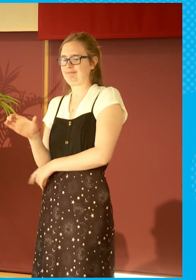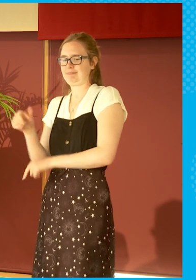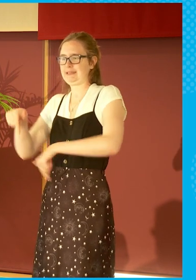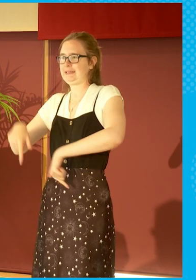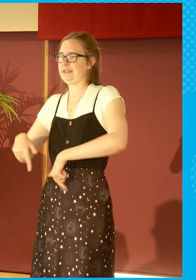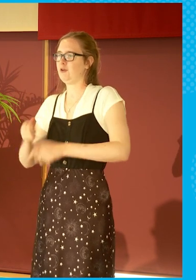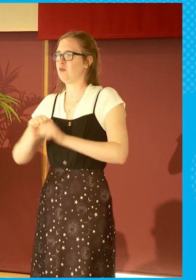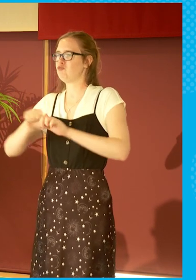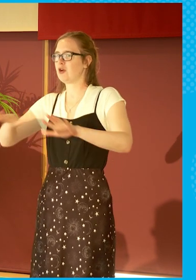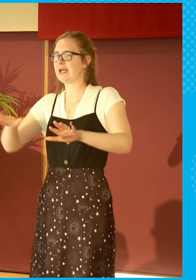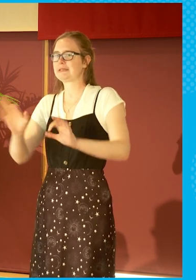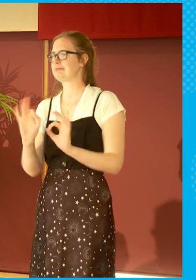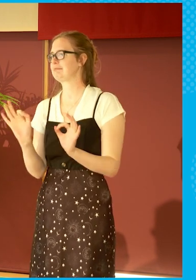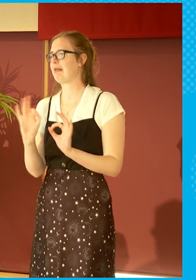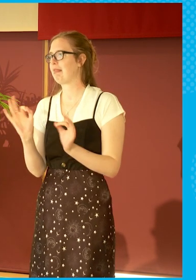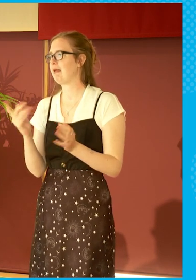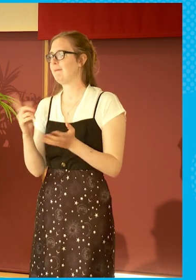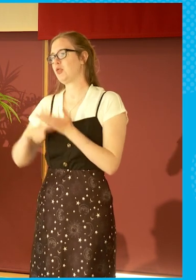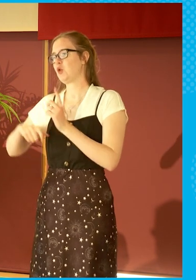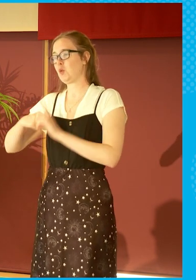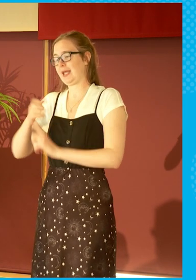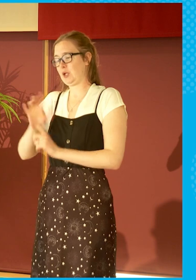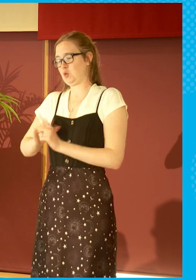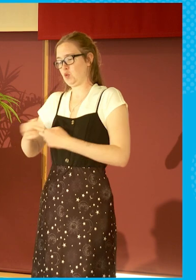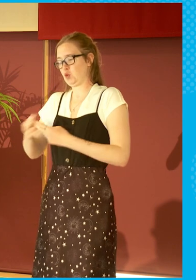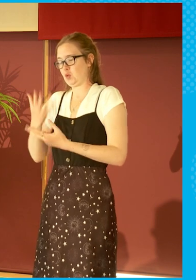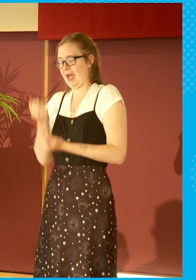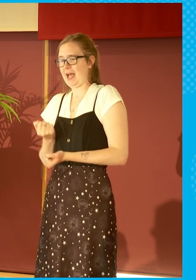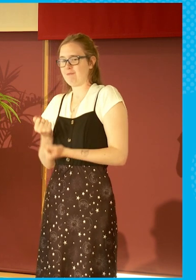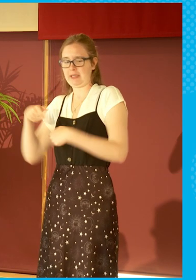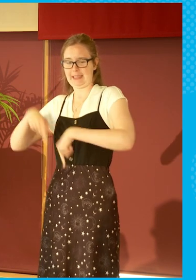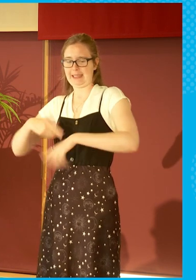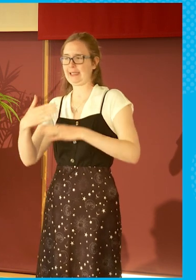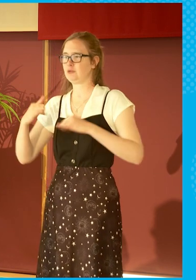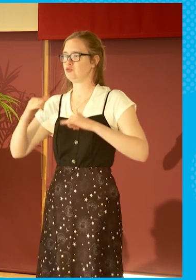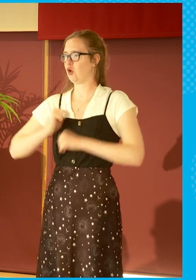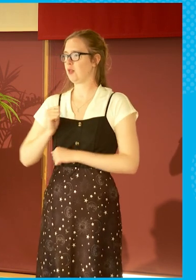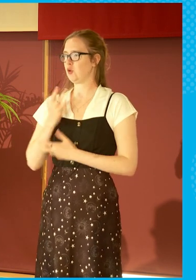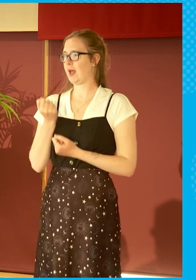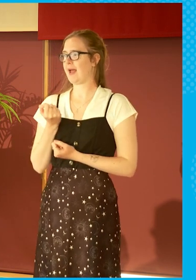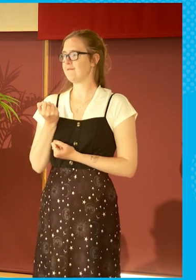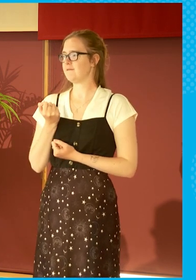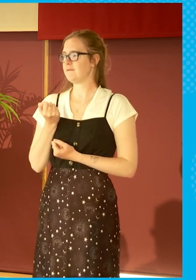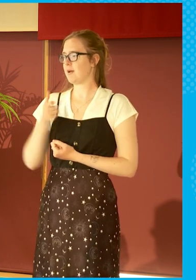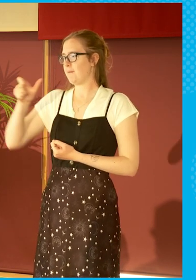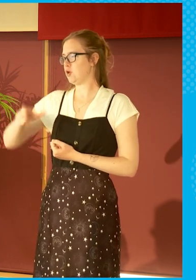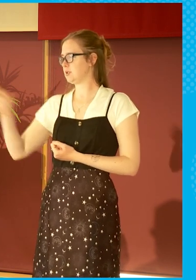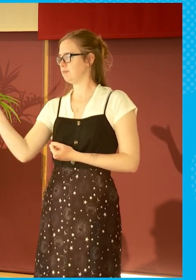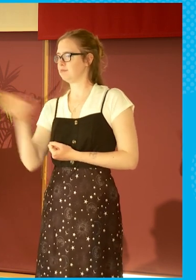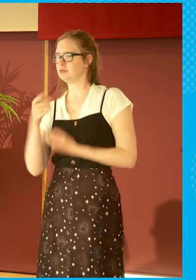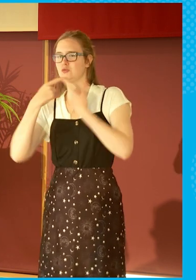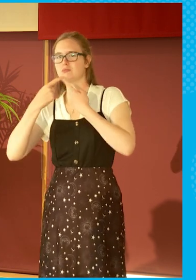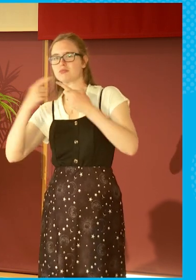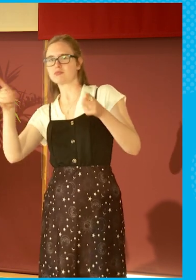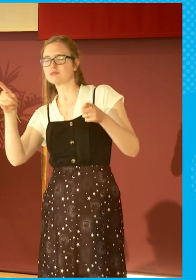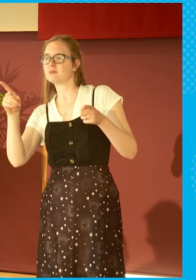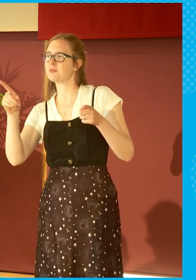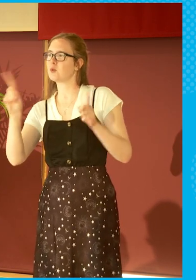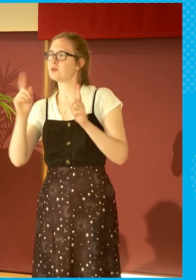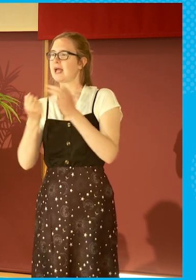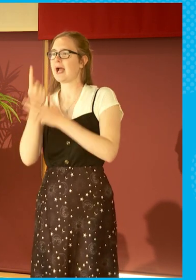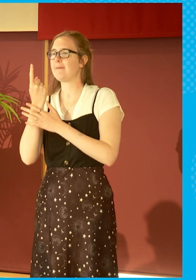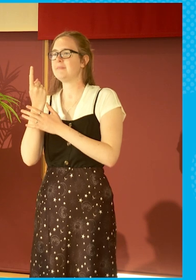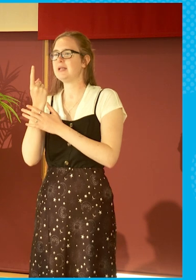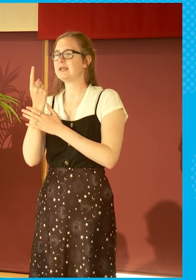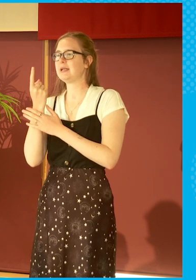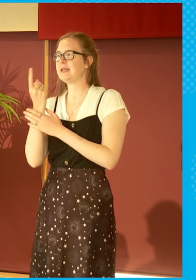Quentin who does, of course, UK news. We don't have people employed to tell a Scottish audience what is happening on the ground in a major